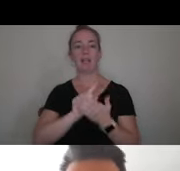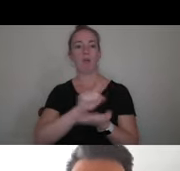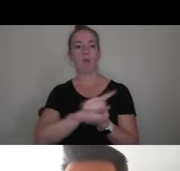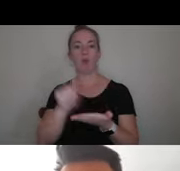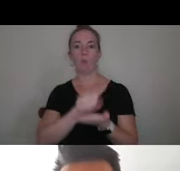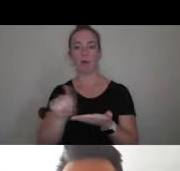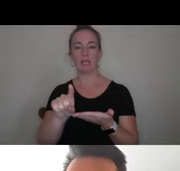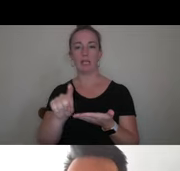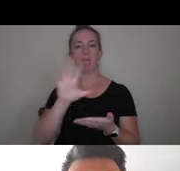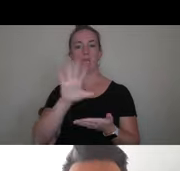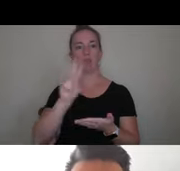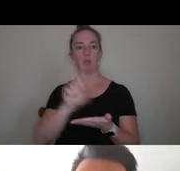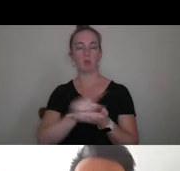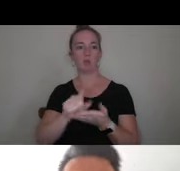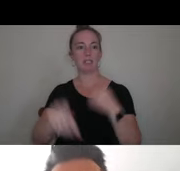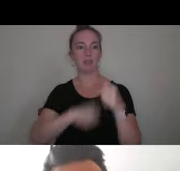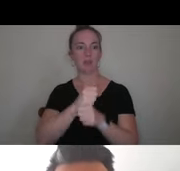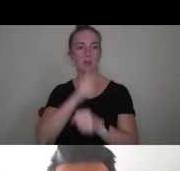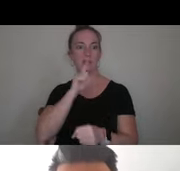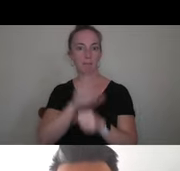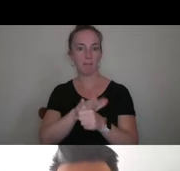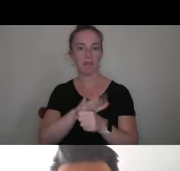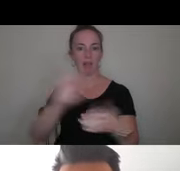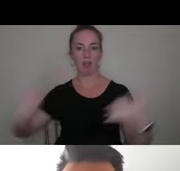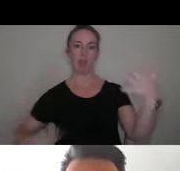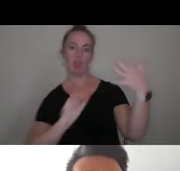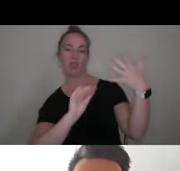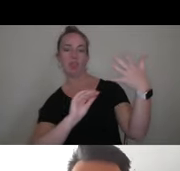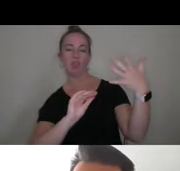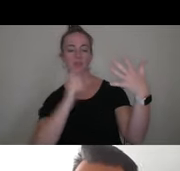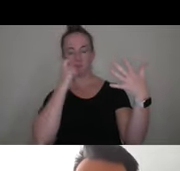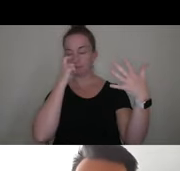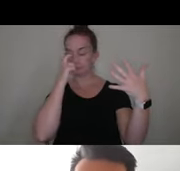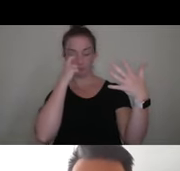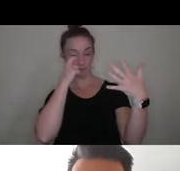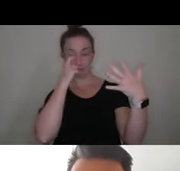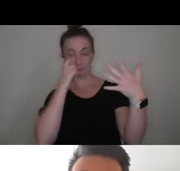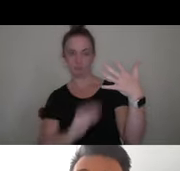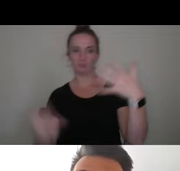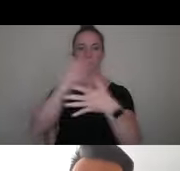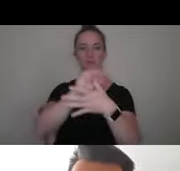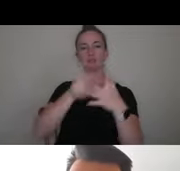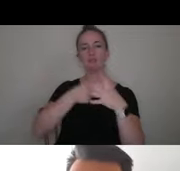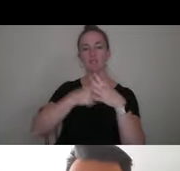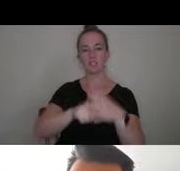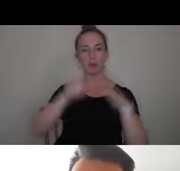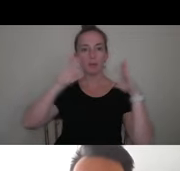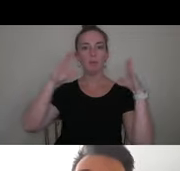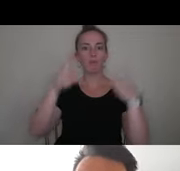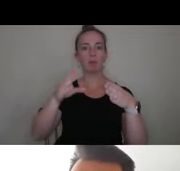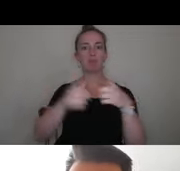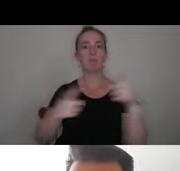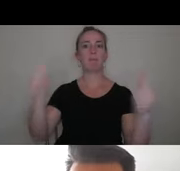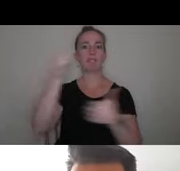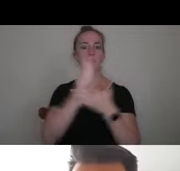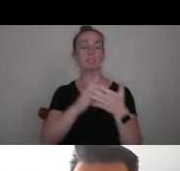52 weeks a year commitment and slide it in at the very end, right? Start painting that picture with the largest pieces first